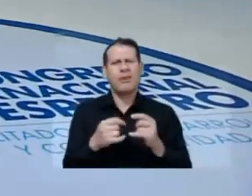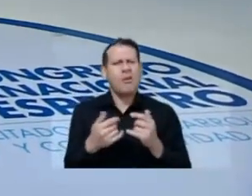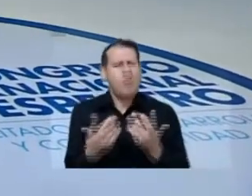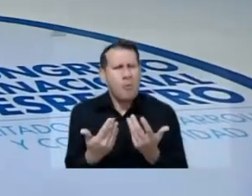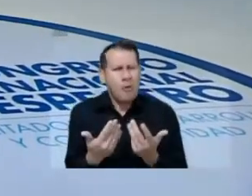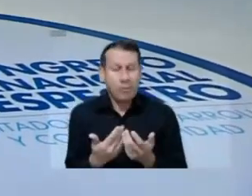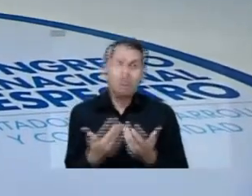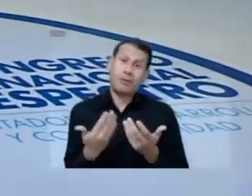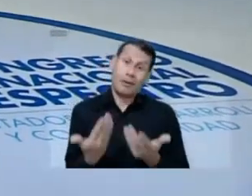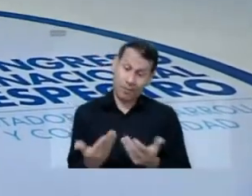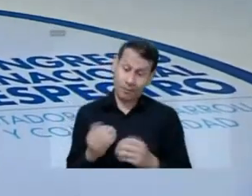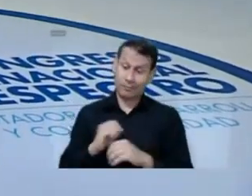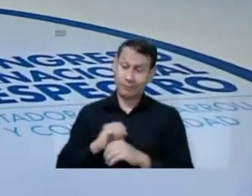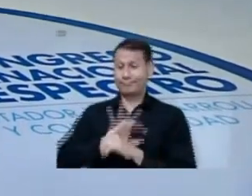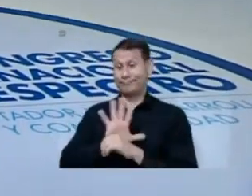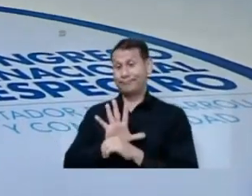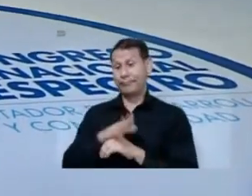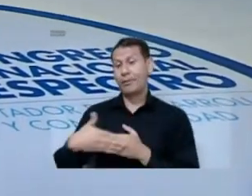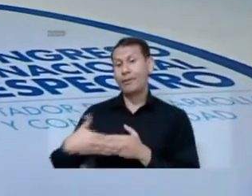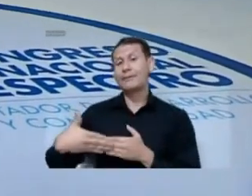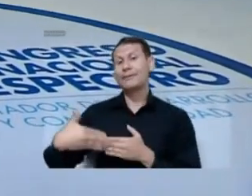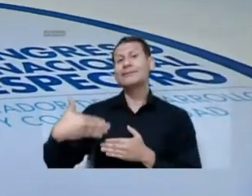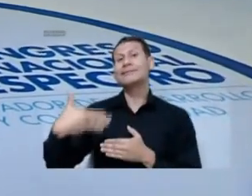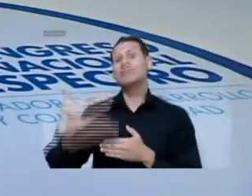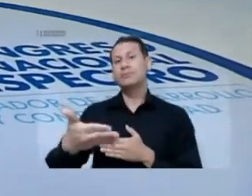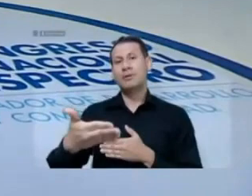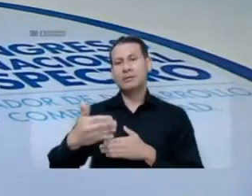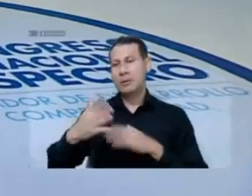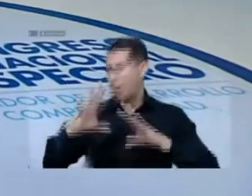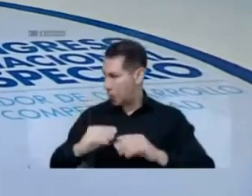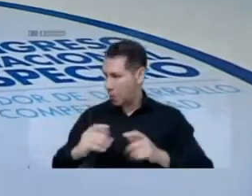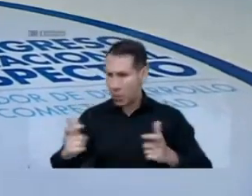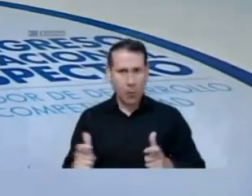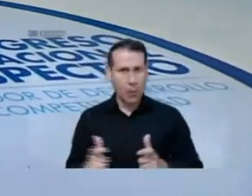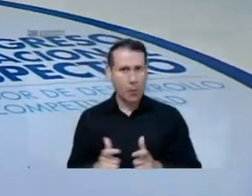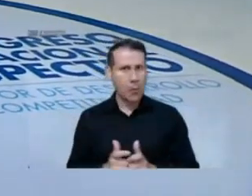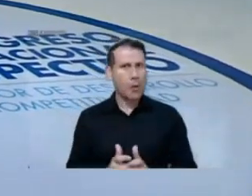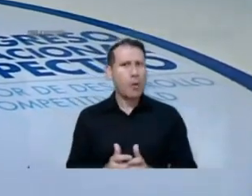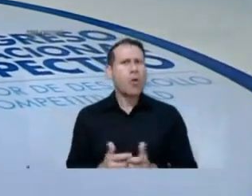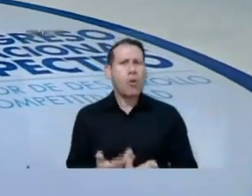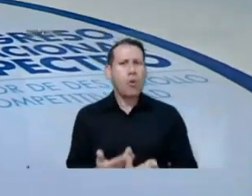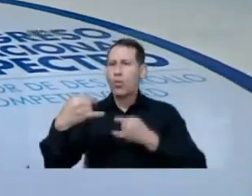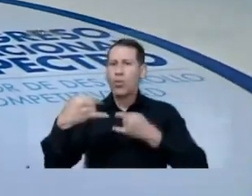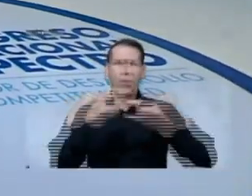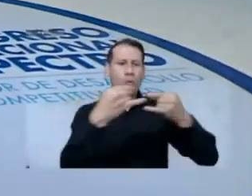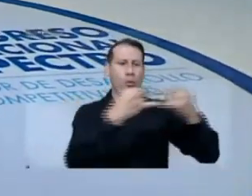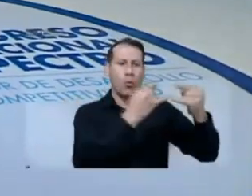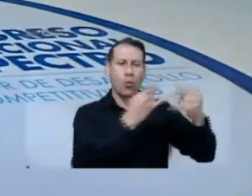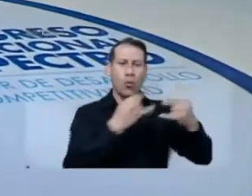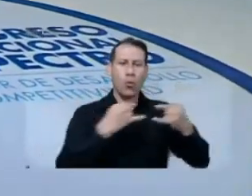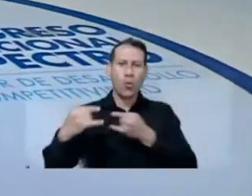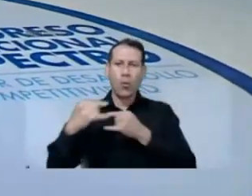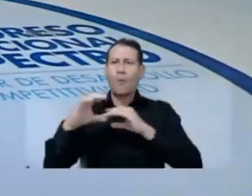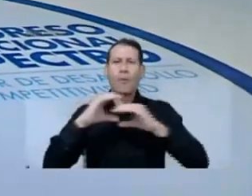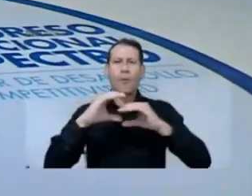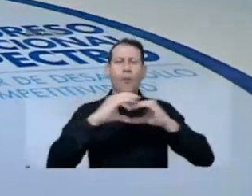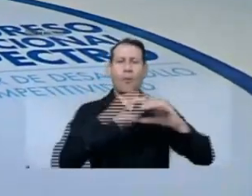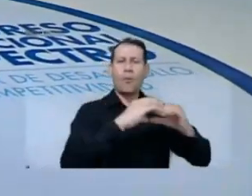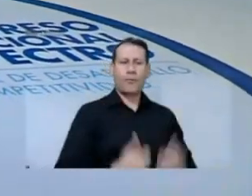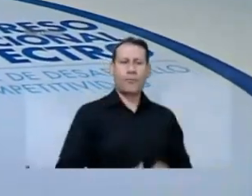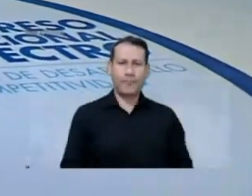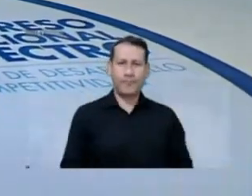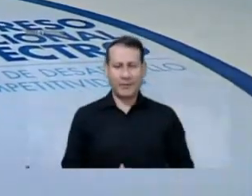been observing in this post-pandemic time. So without further ado, I'm going to invite